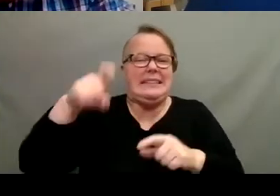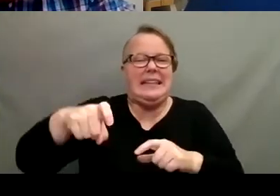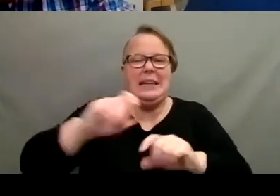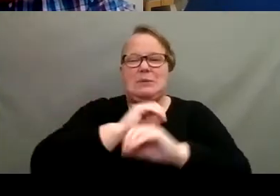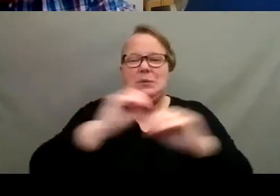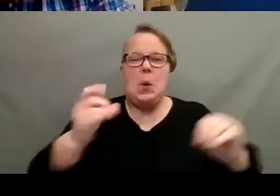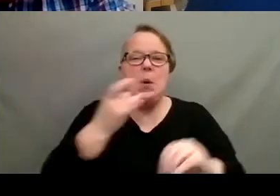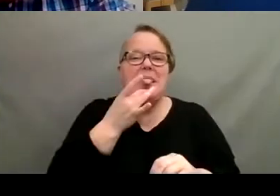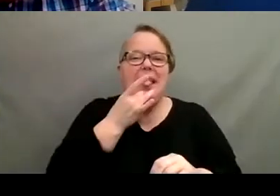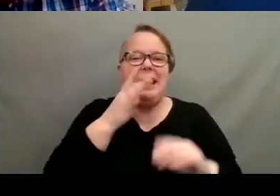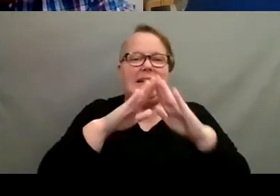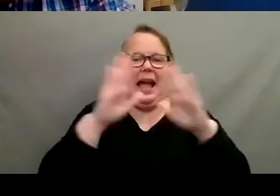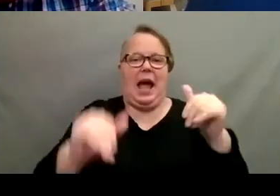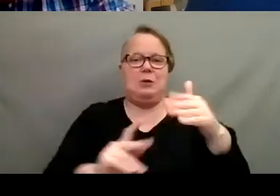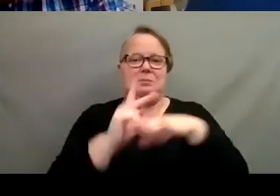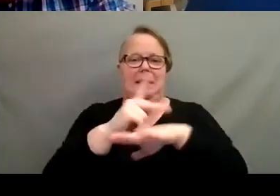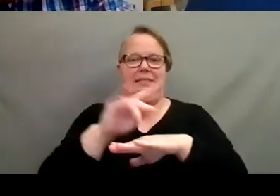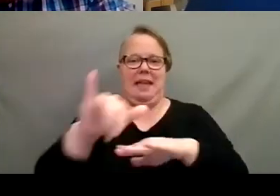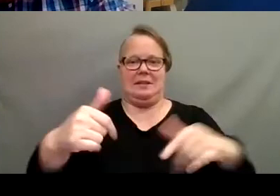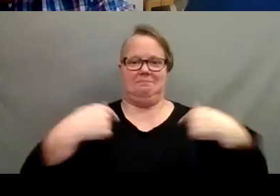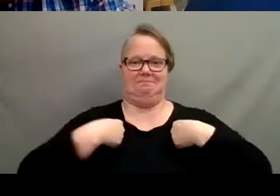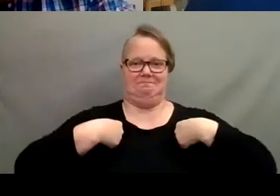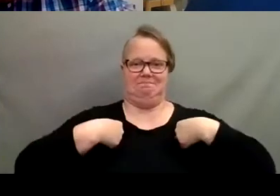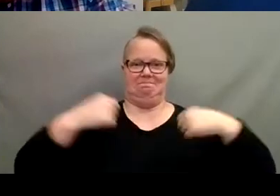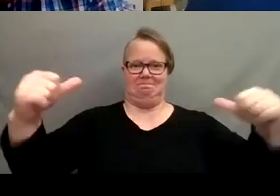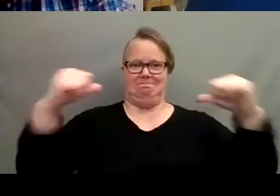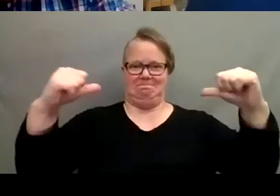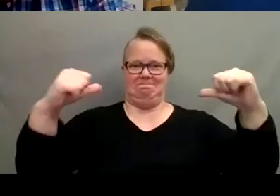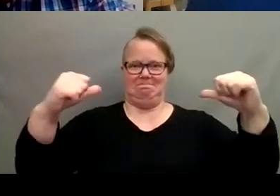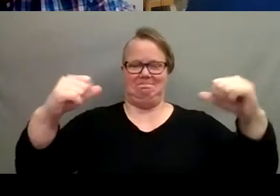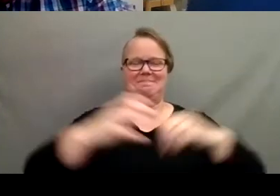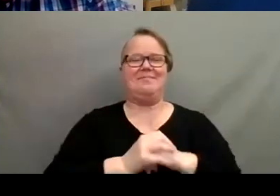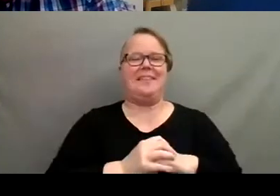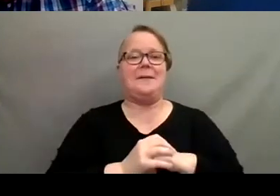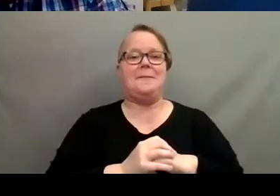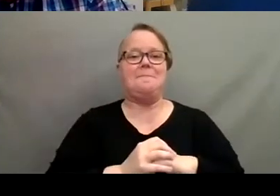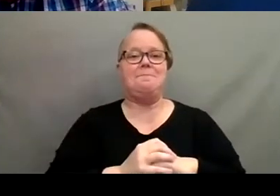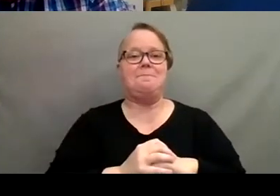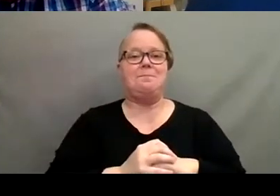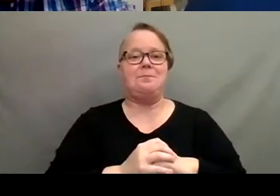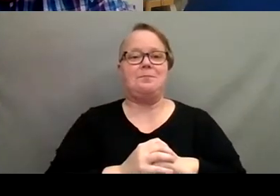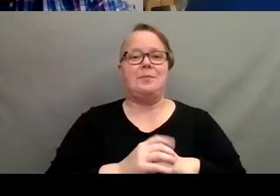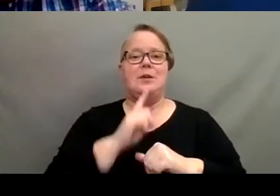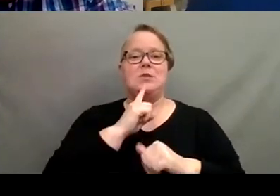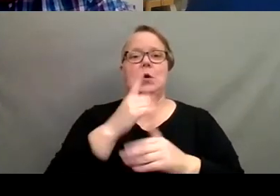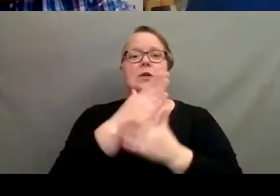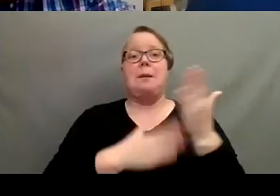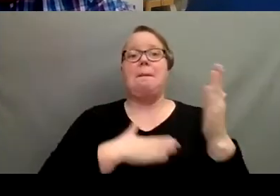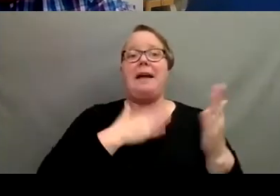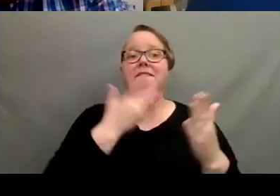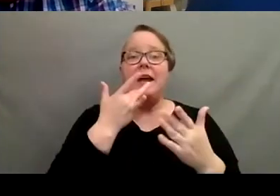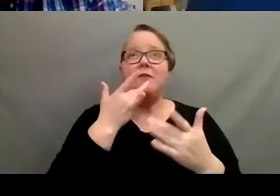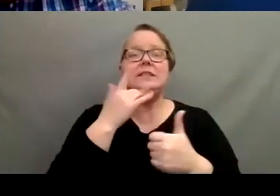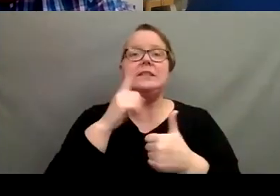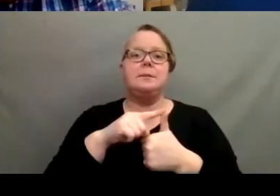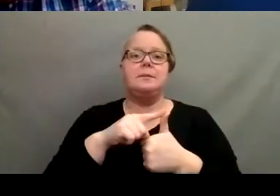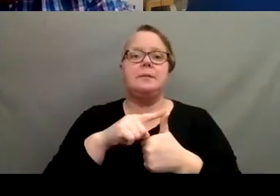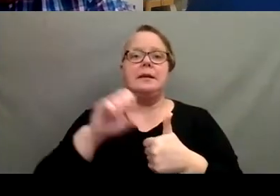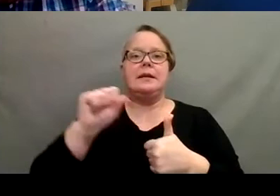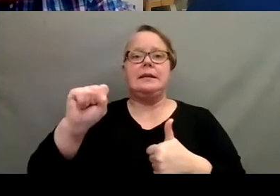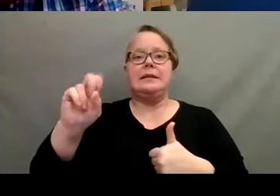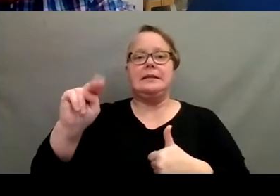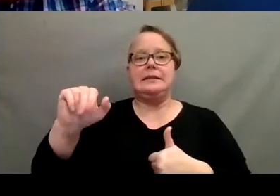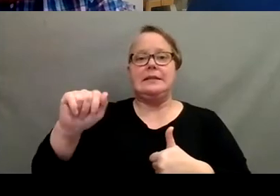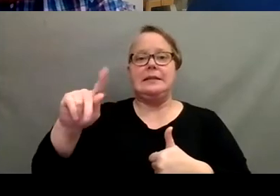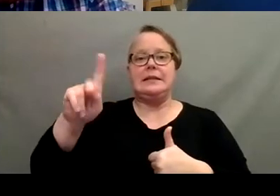house plants that that's my go-to house plant. So let's see. Some of my favorites would be, um, snake plant